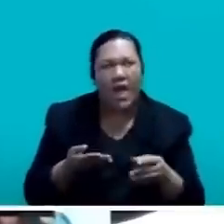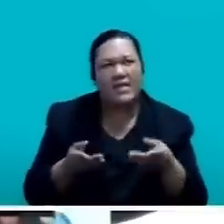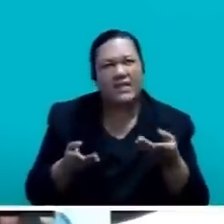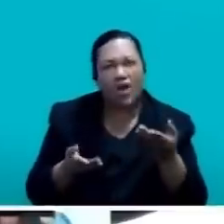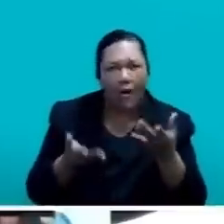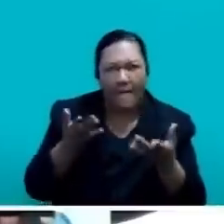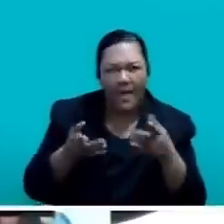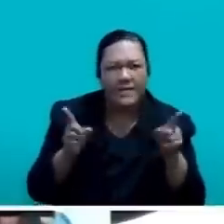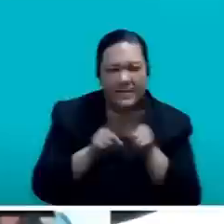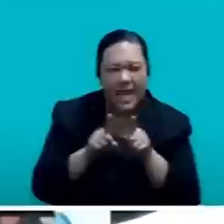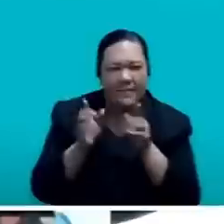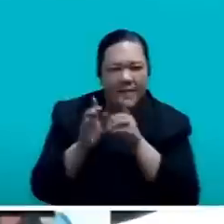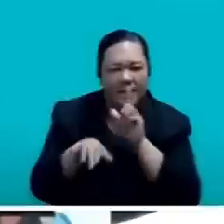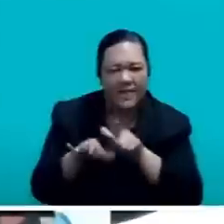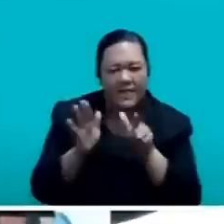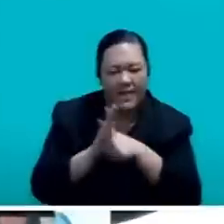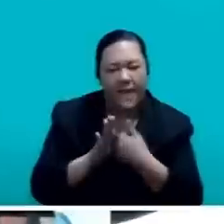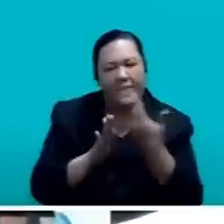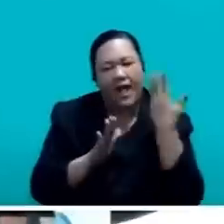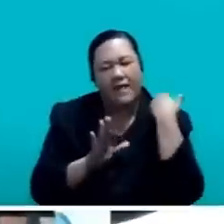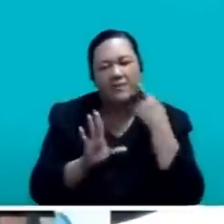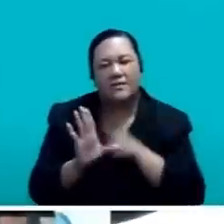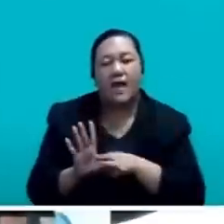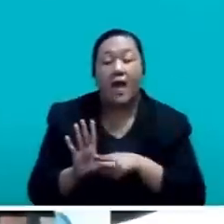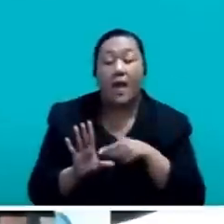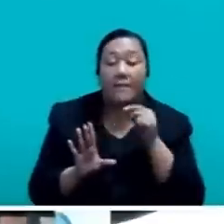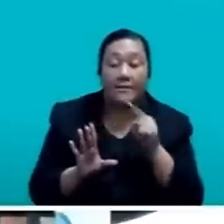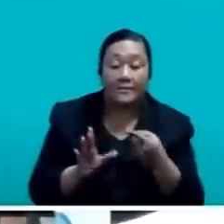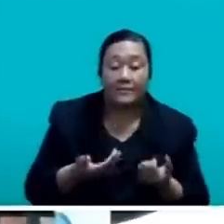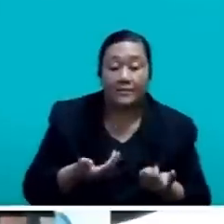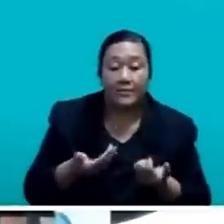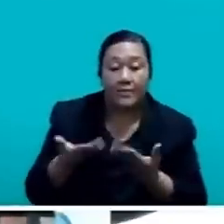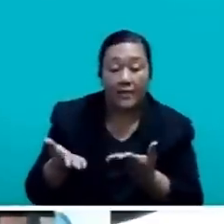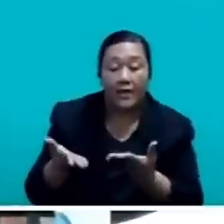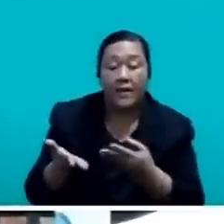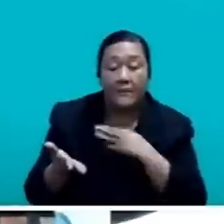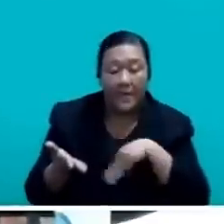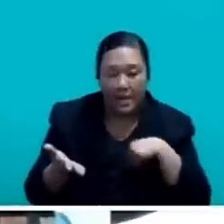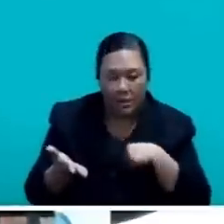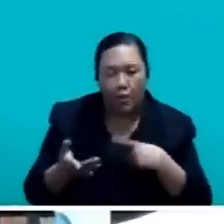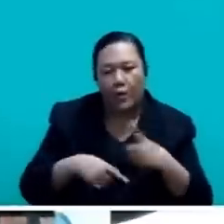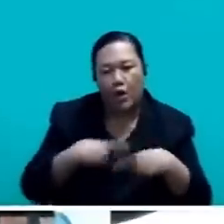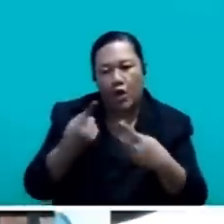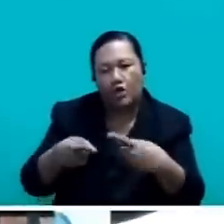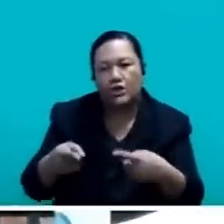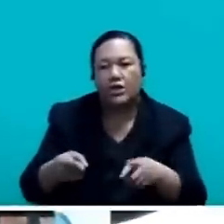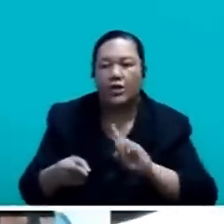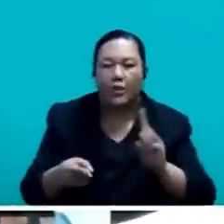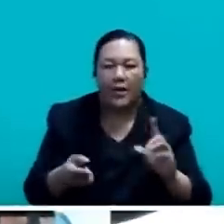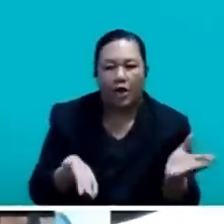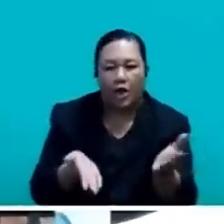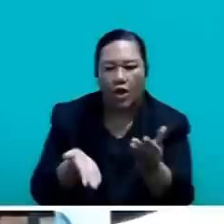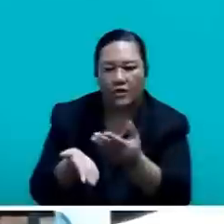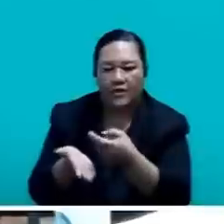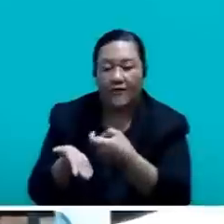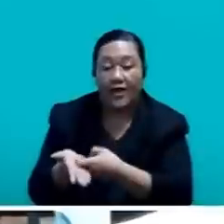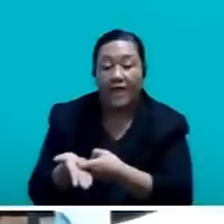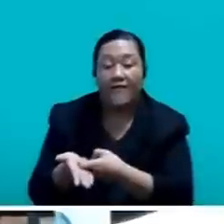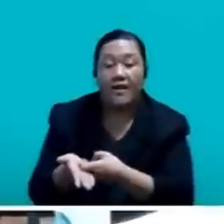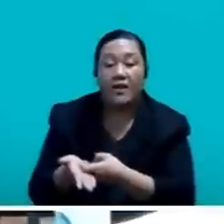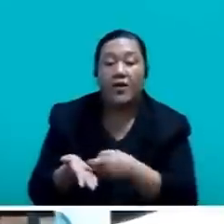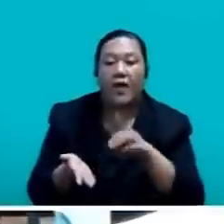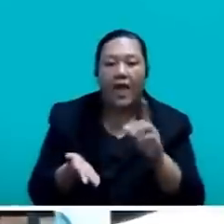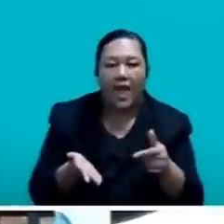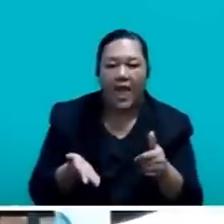provision of all the services provided by the Ministry, we will continue in our effort in the collection of revenue and arrears